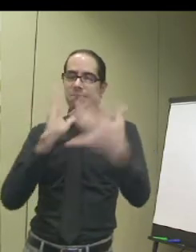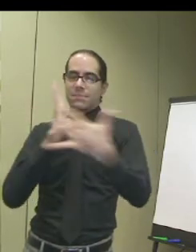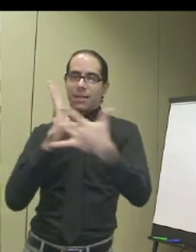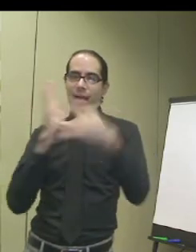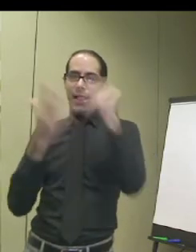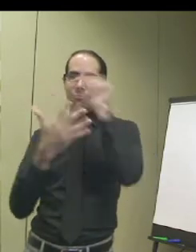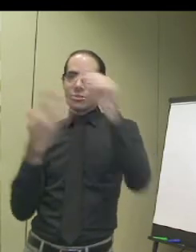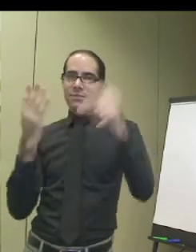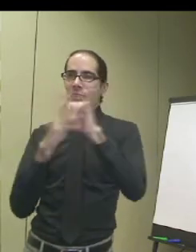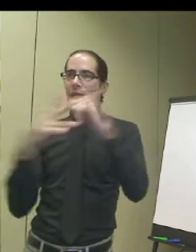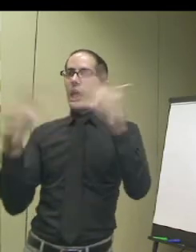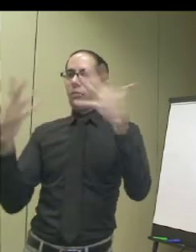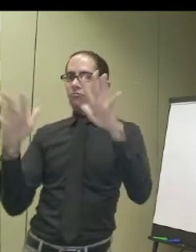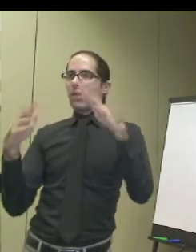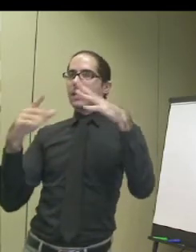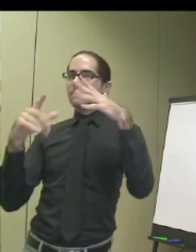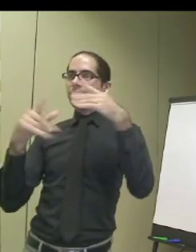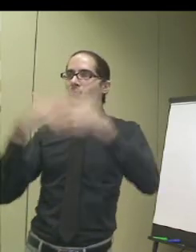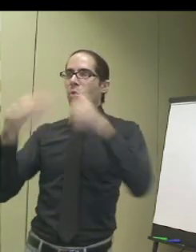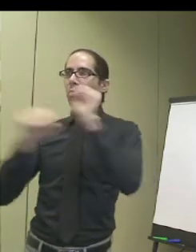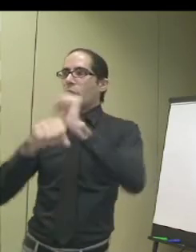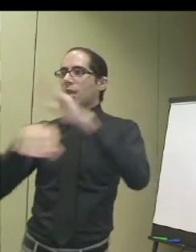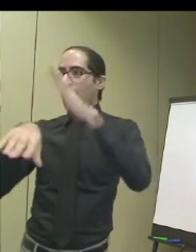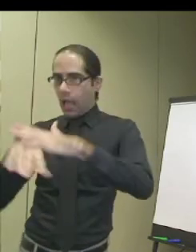I would like to present a little bit about.